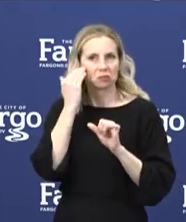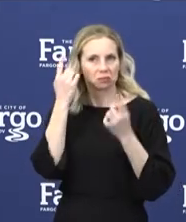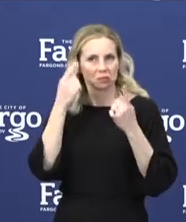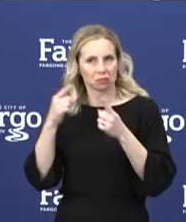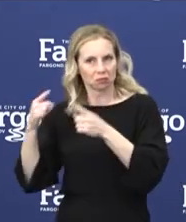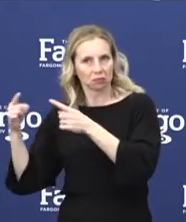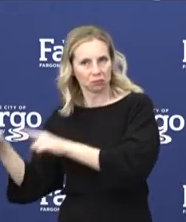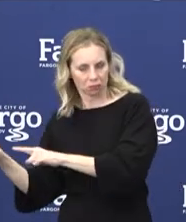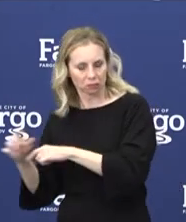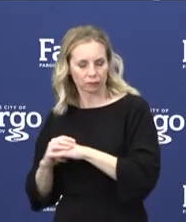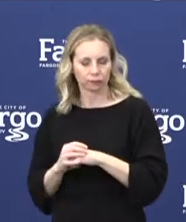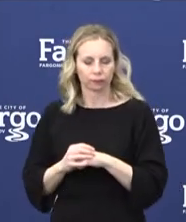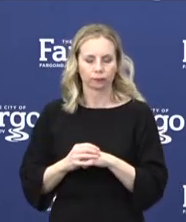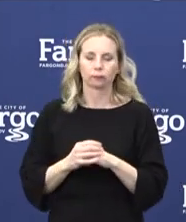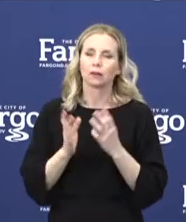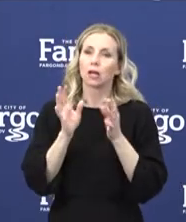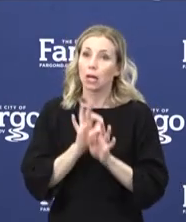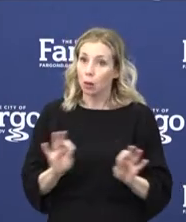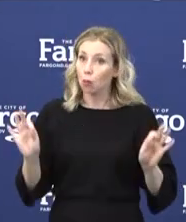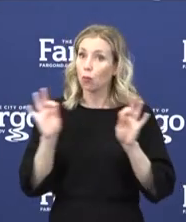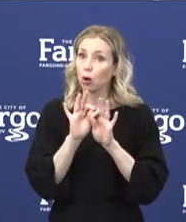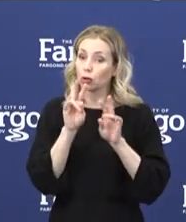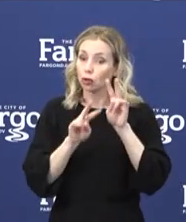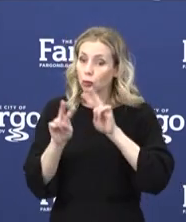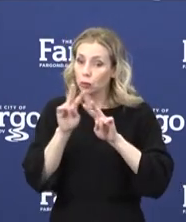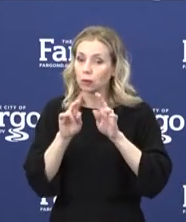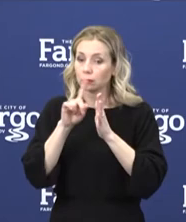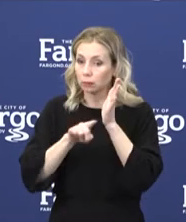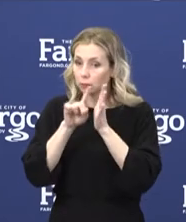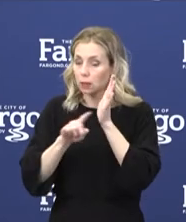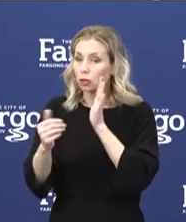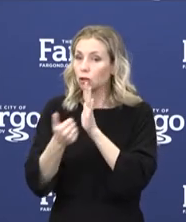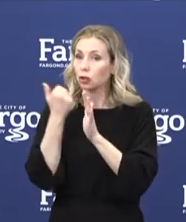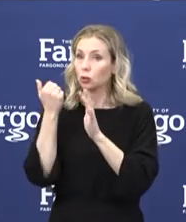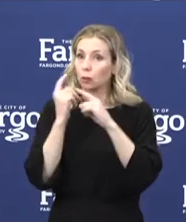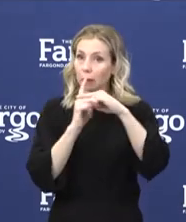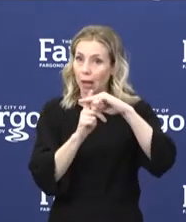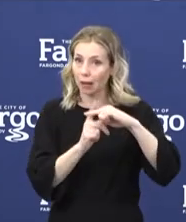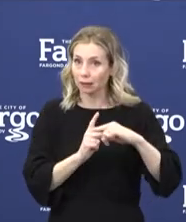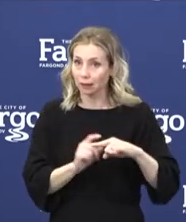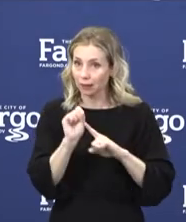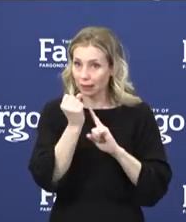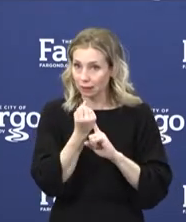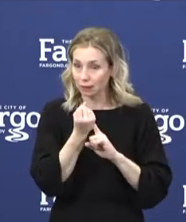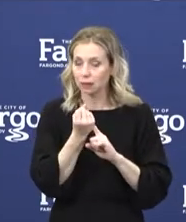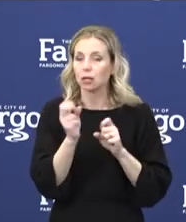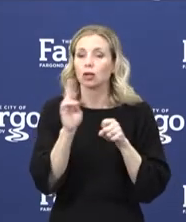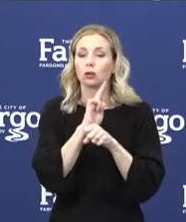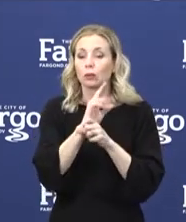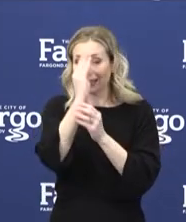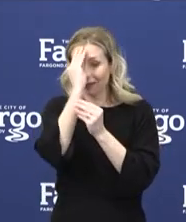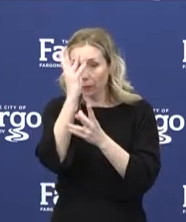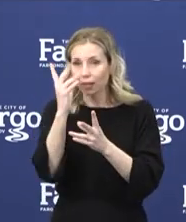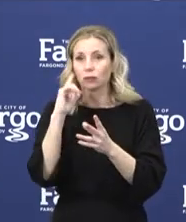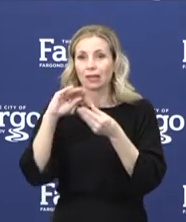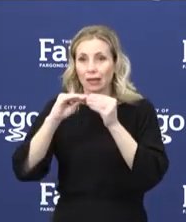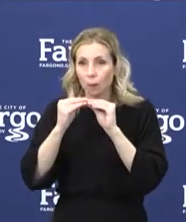It is important to monitor the new positive cases, hospitalizations, and other metrics, and use data to drive decision making.